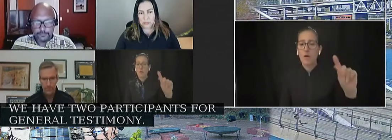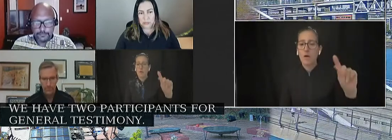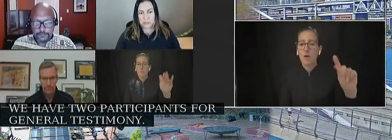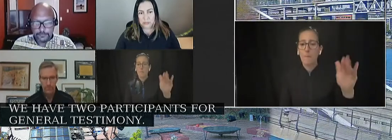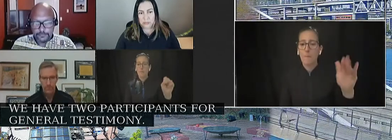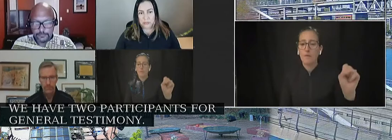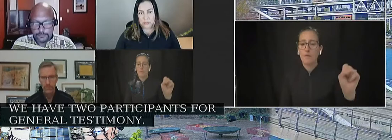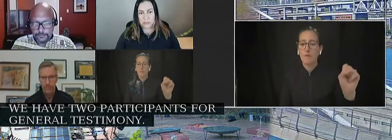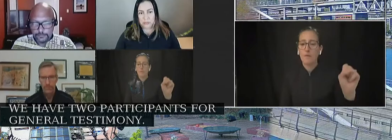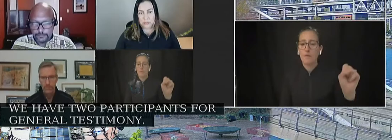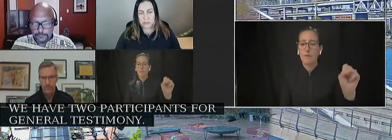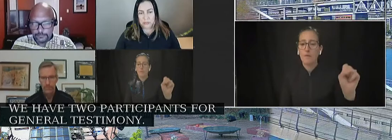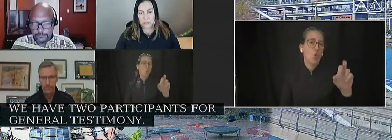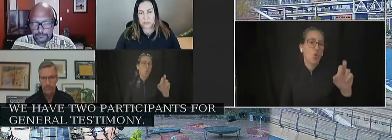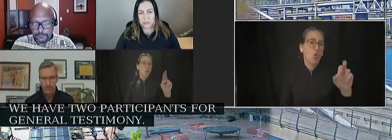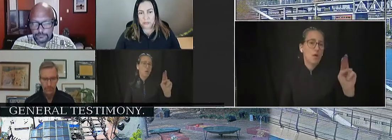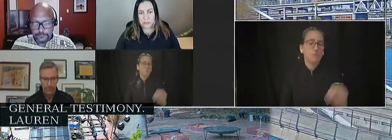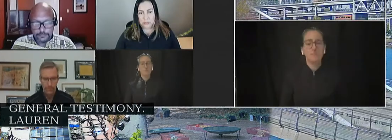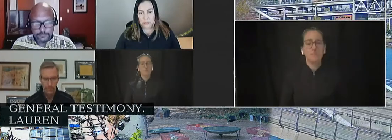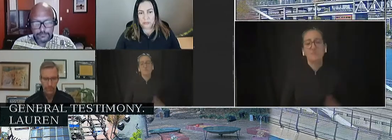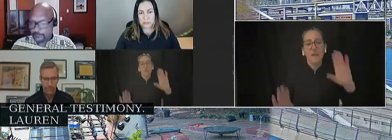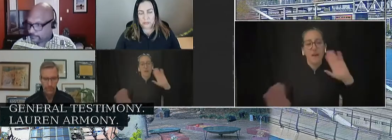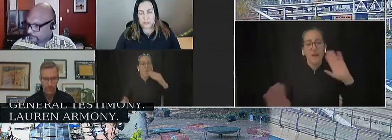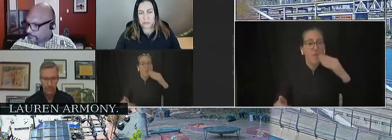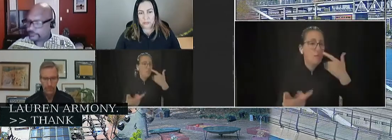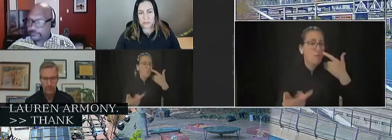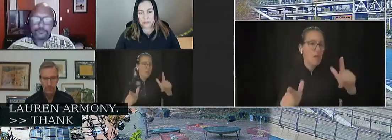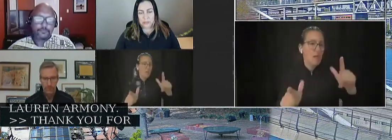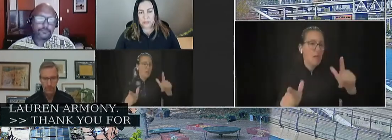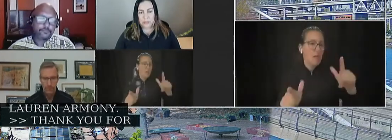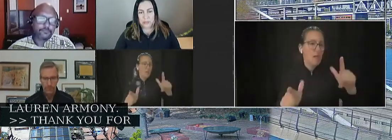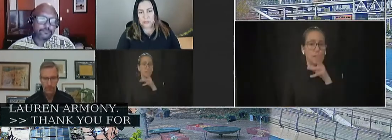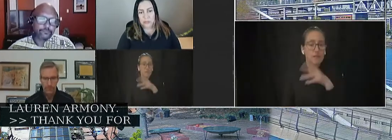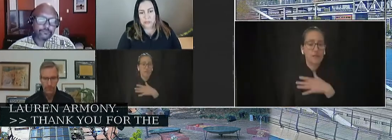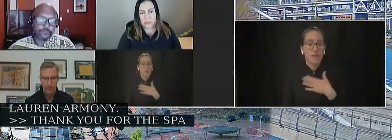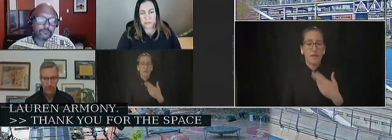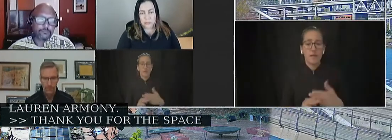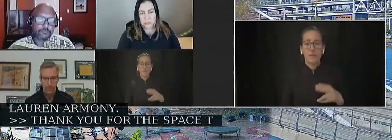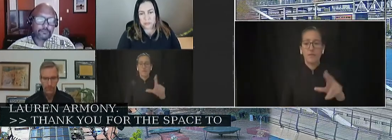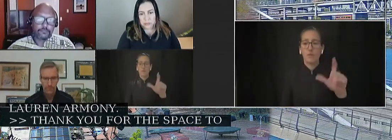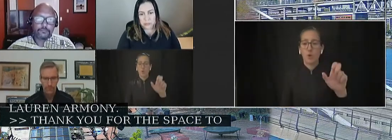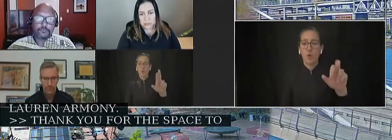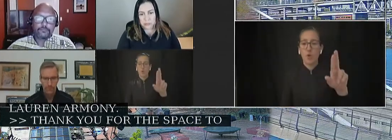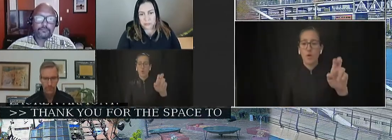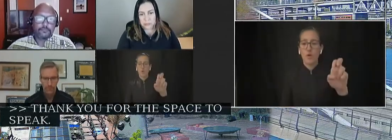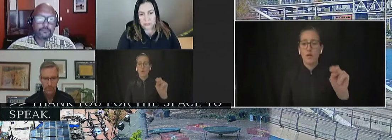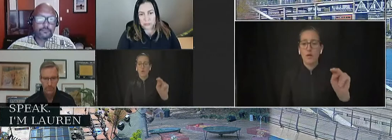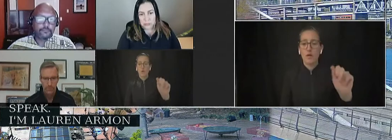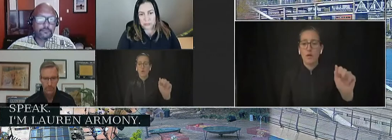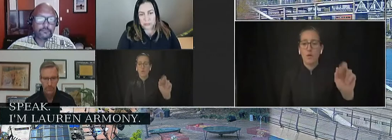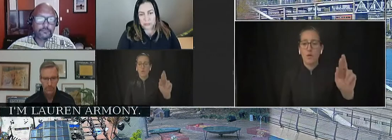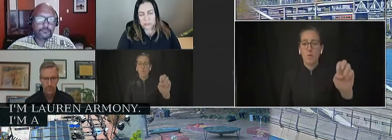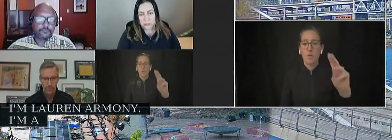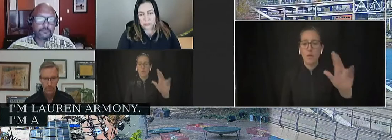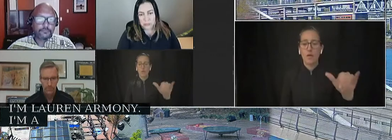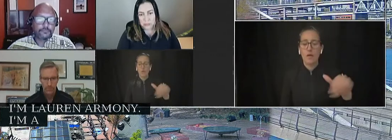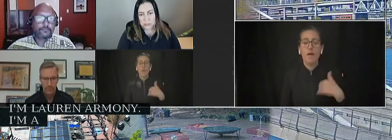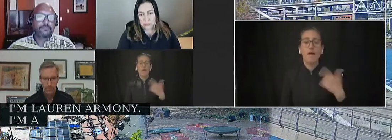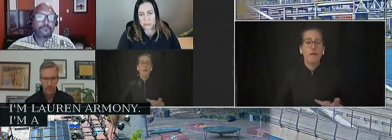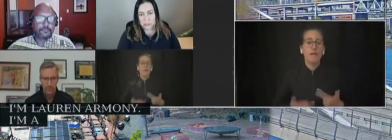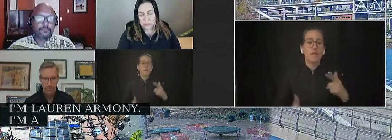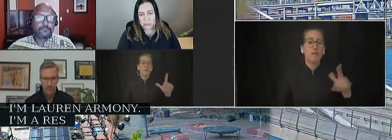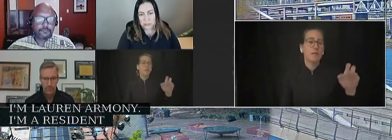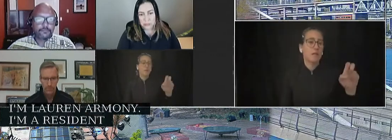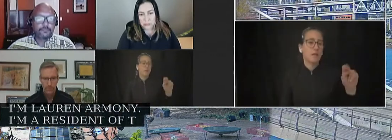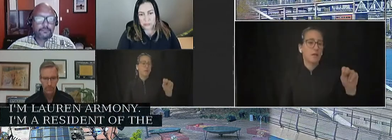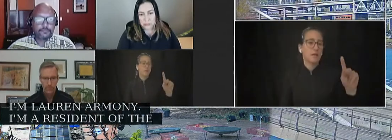Hello. Thank you for the space to speak. For the record, my name is Lauren Armini. I am a resident of the Lentz in Portland,